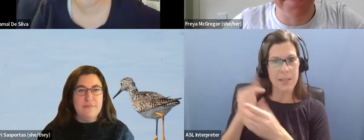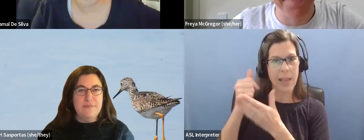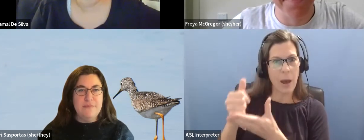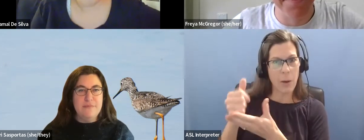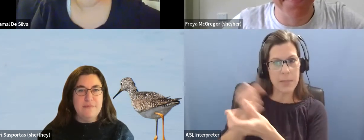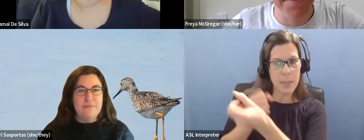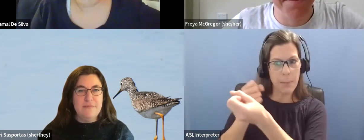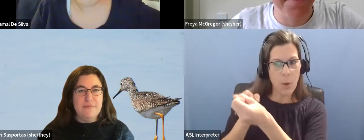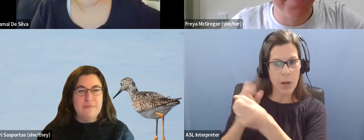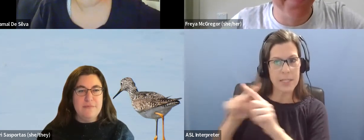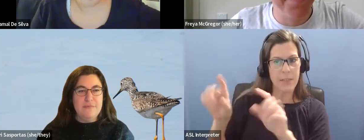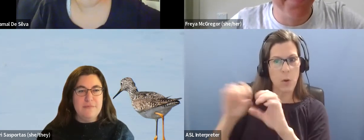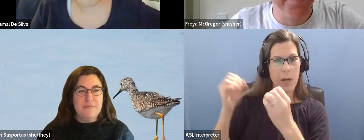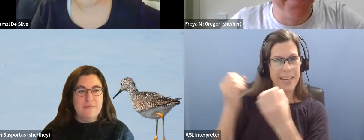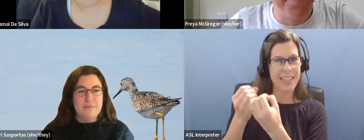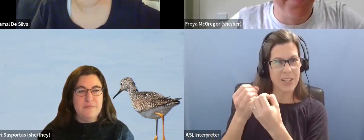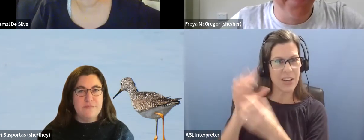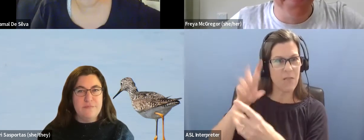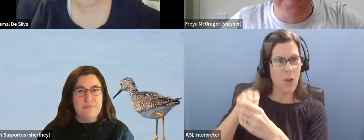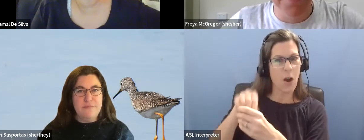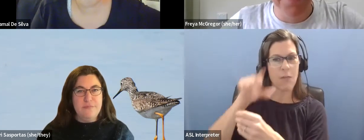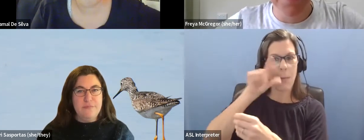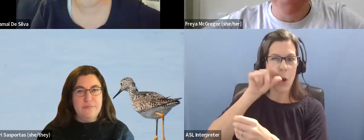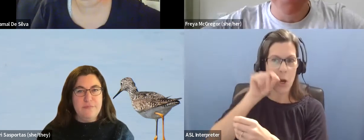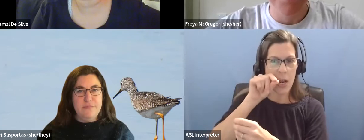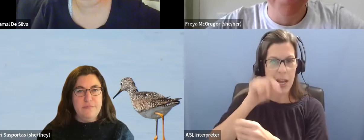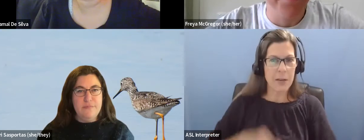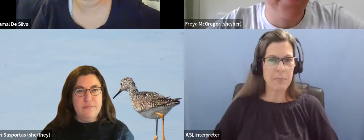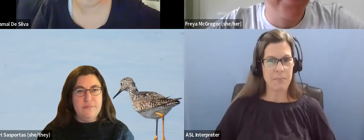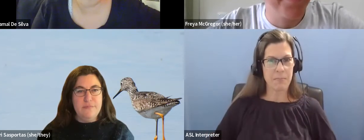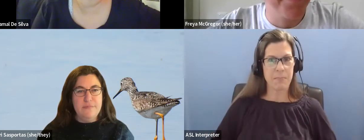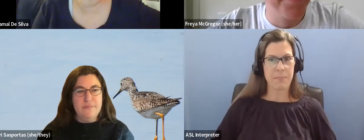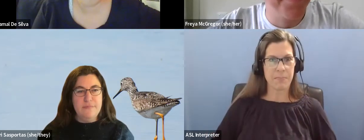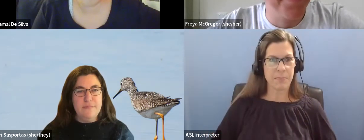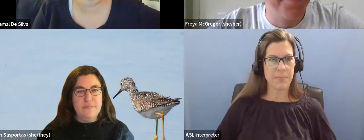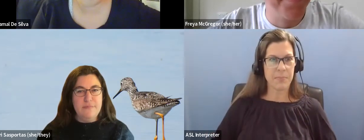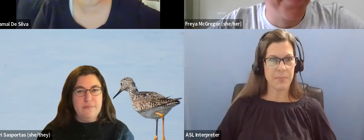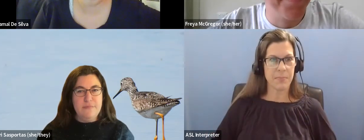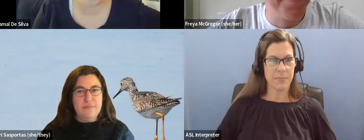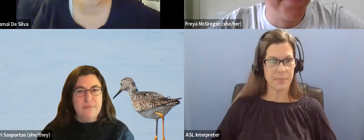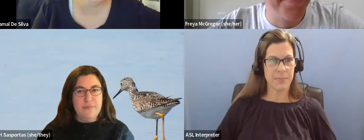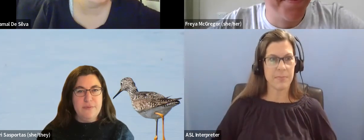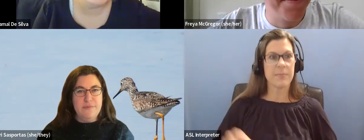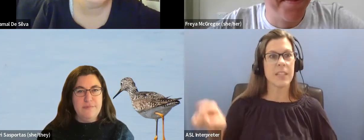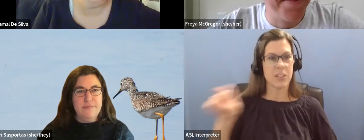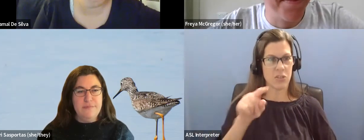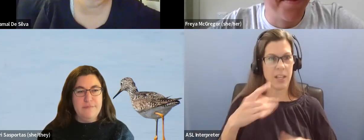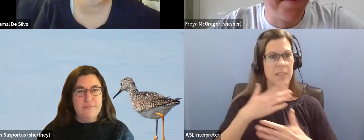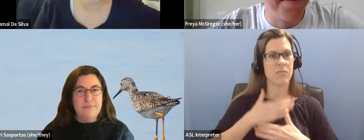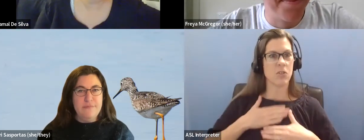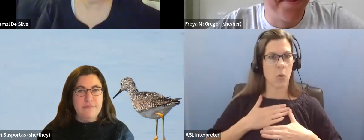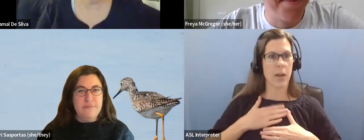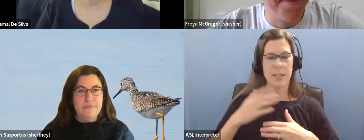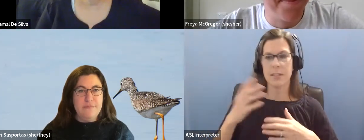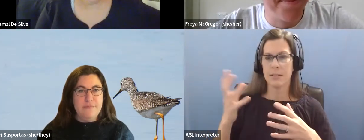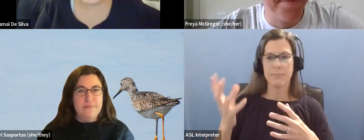science. Kari advocates for greater understanding and inclusion of neurodivergent individuals in natural spaces and birding communities.